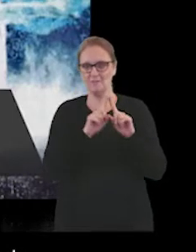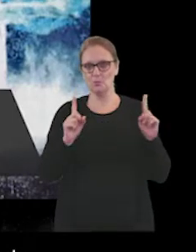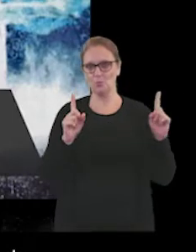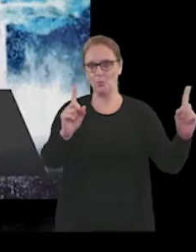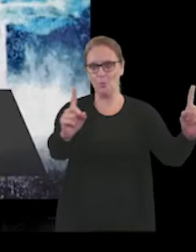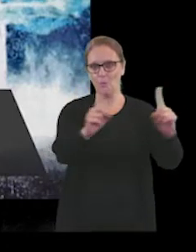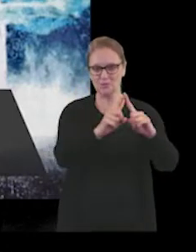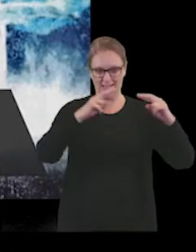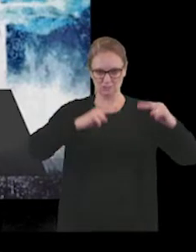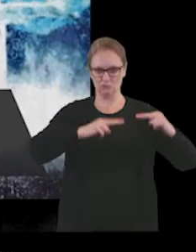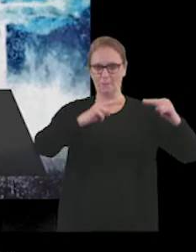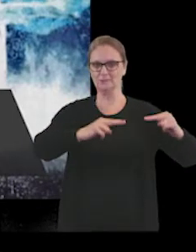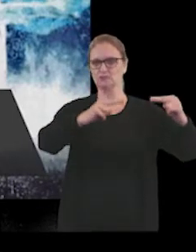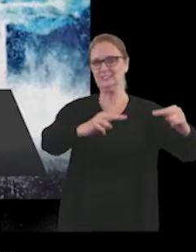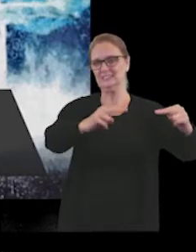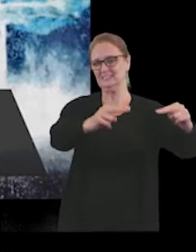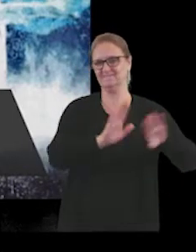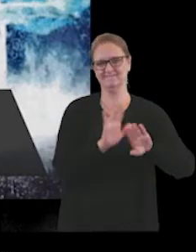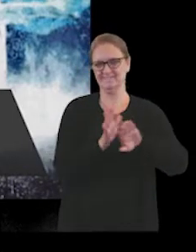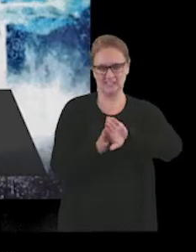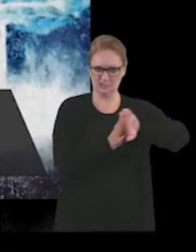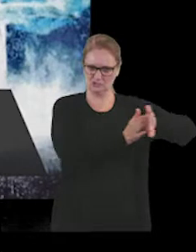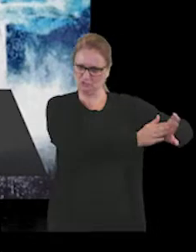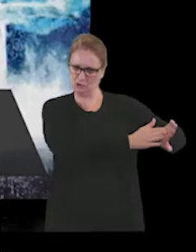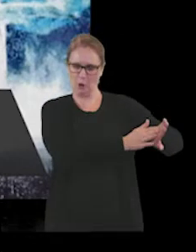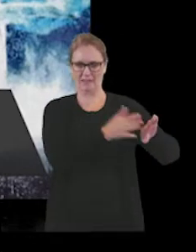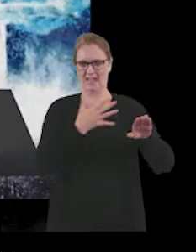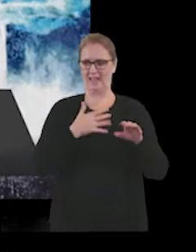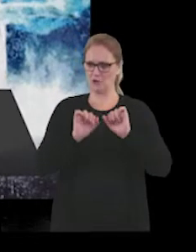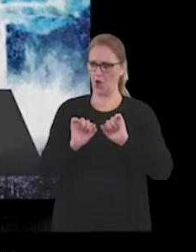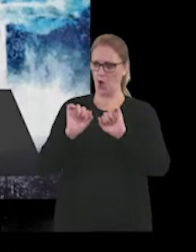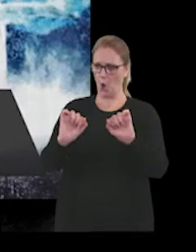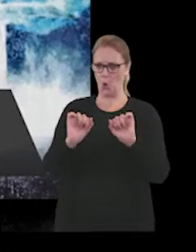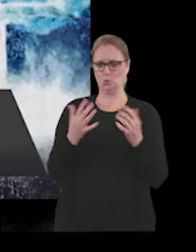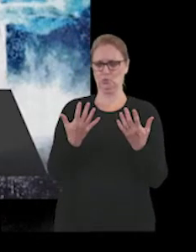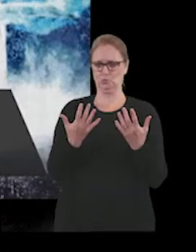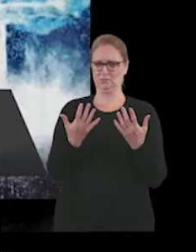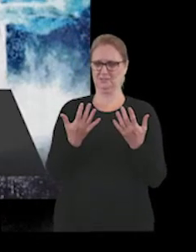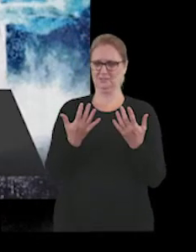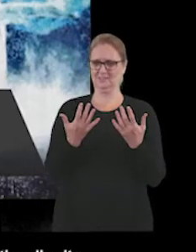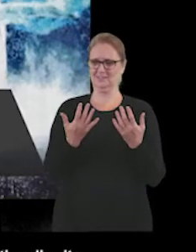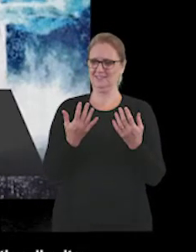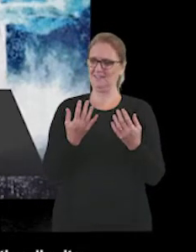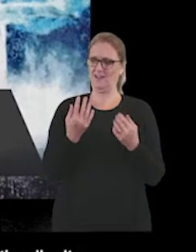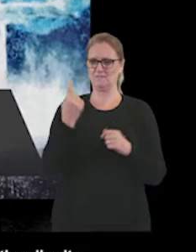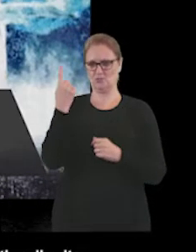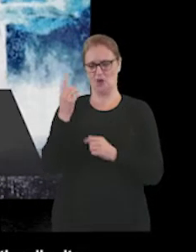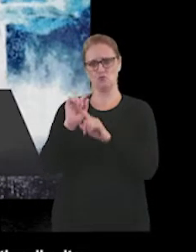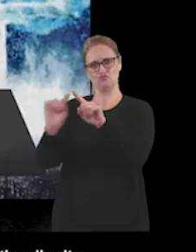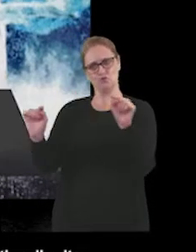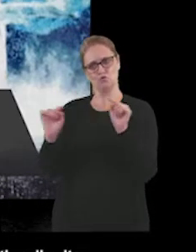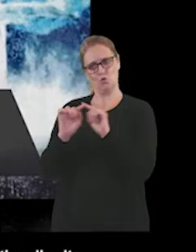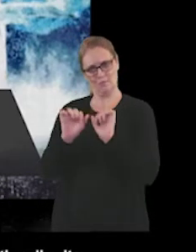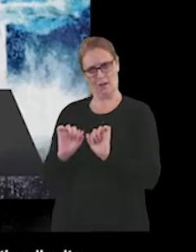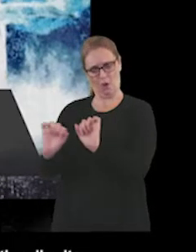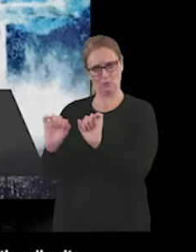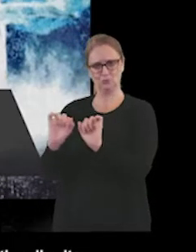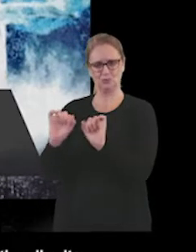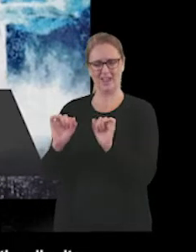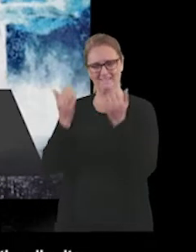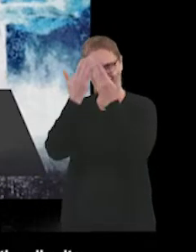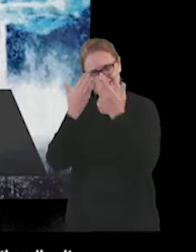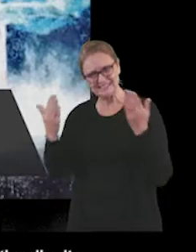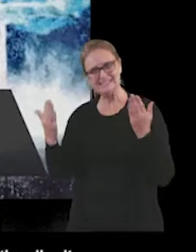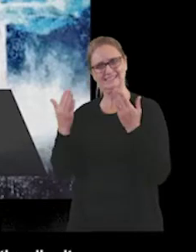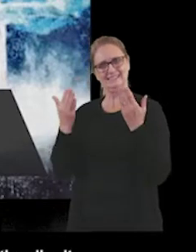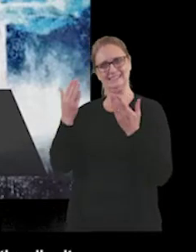come into hospital to be in rooms of four or six others behind curtains. It's so important that we get the dignity and